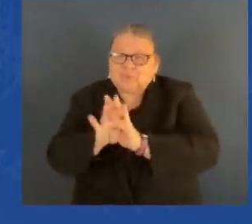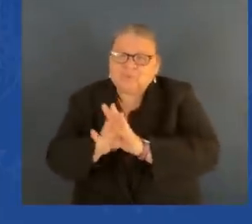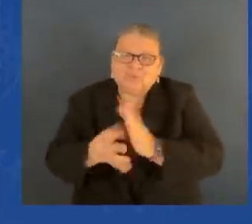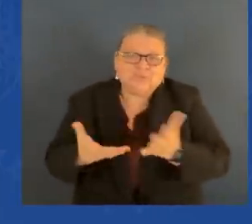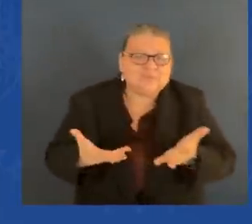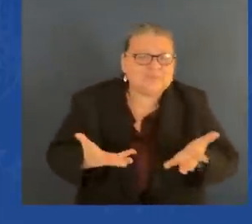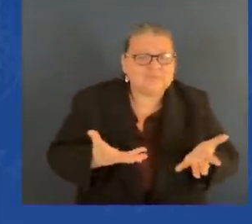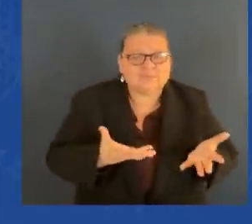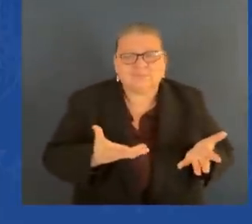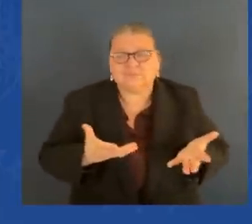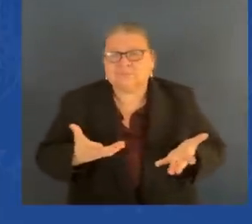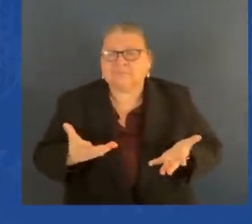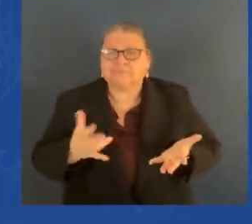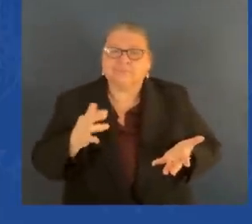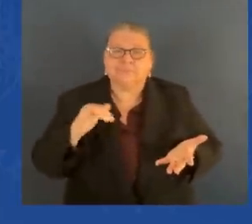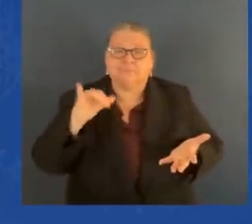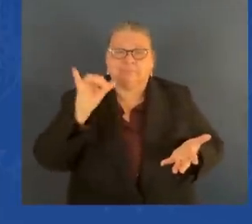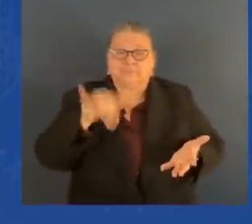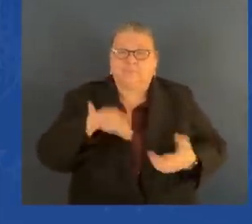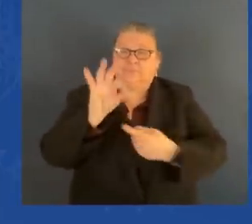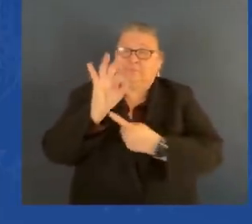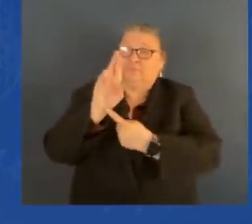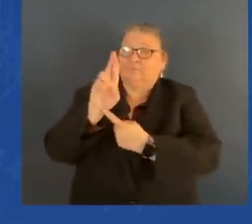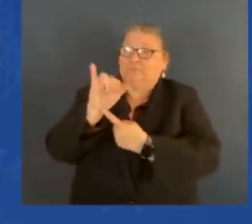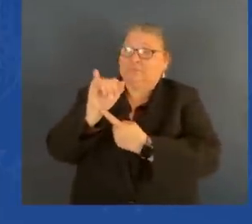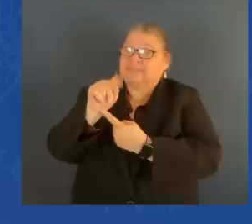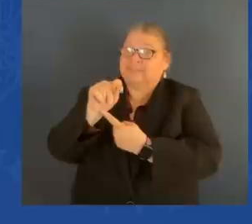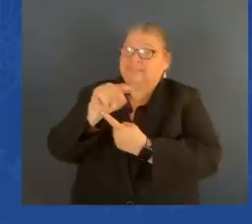They embraced me, contacted me.